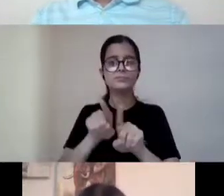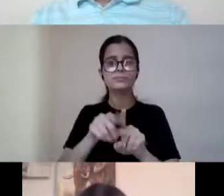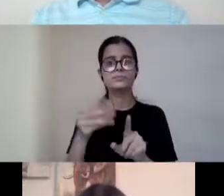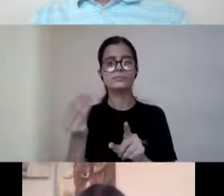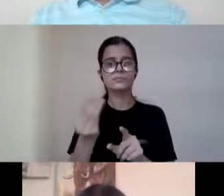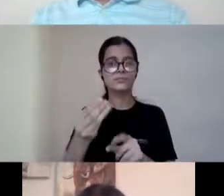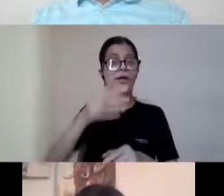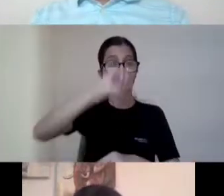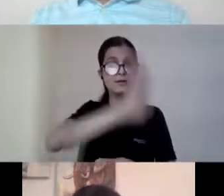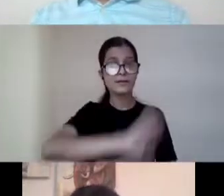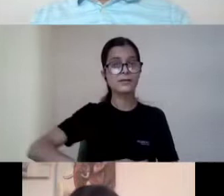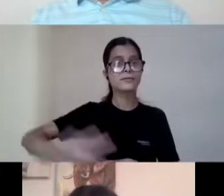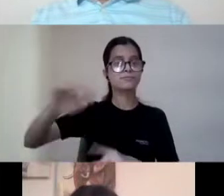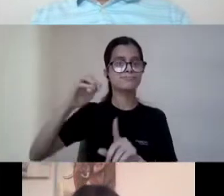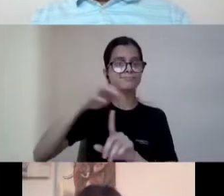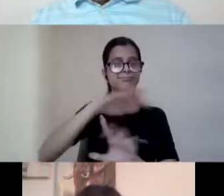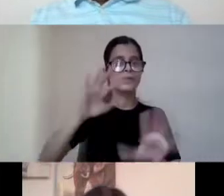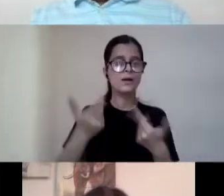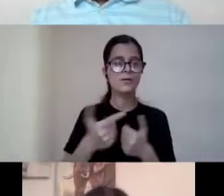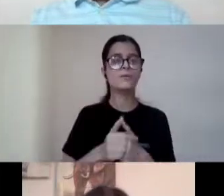India. Welcome sir.